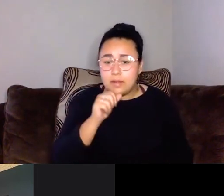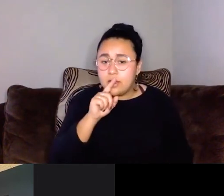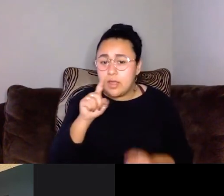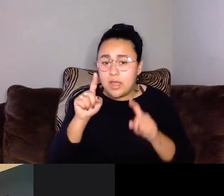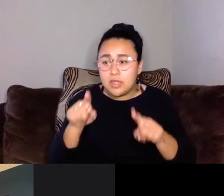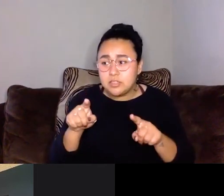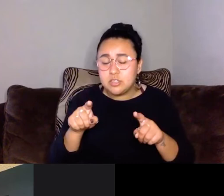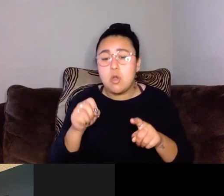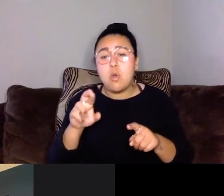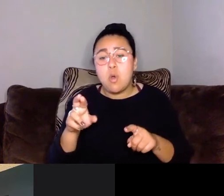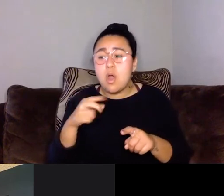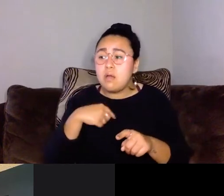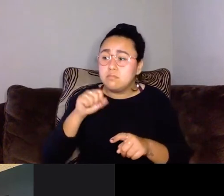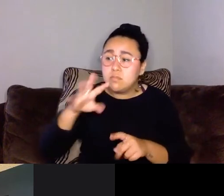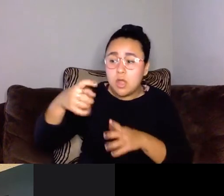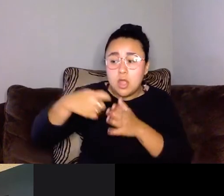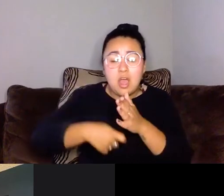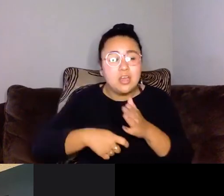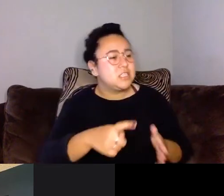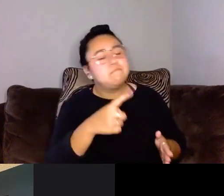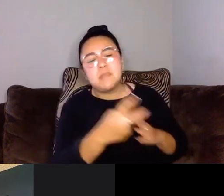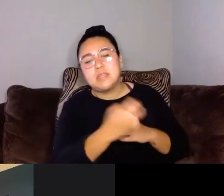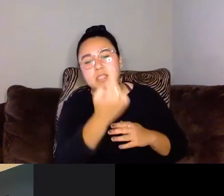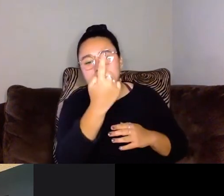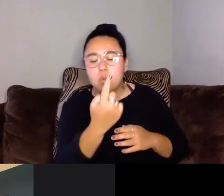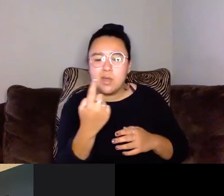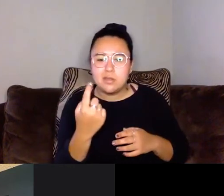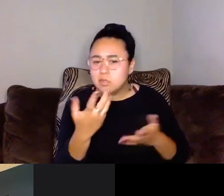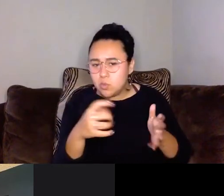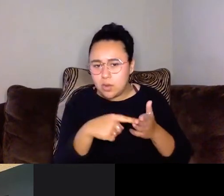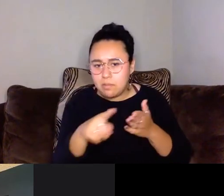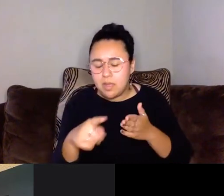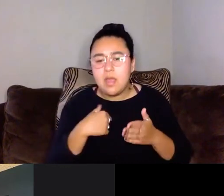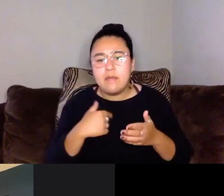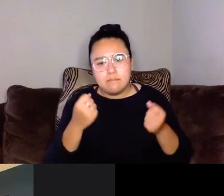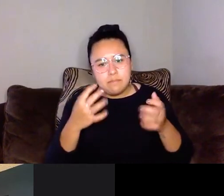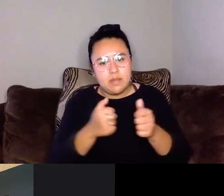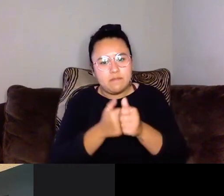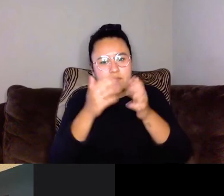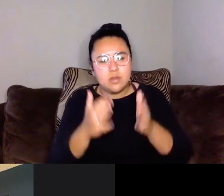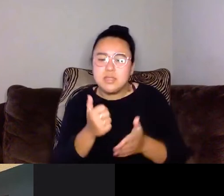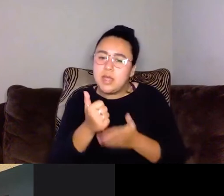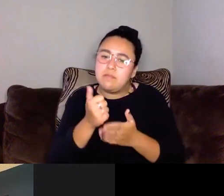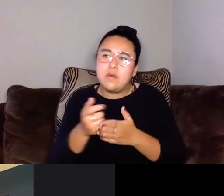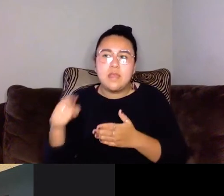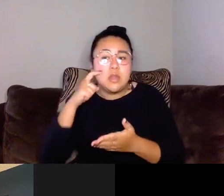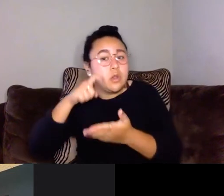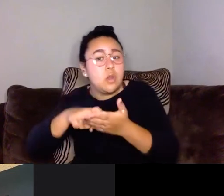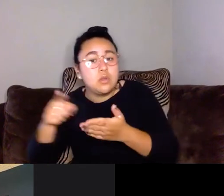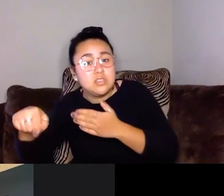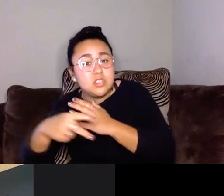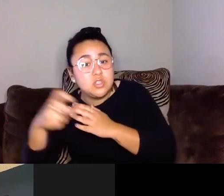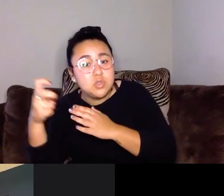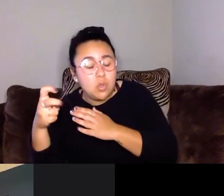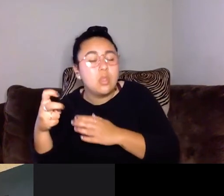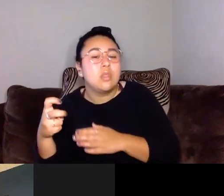it. So that's something that a lot of, because I have so many followers, that's really helpful. They let me know when they see stuff like that, because the big community